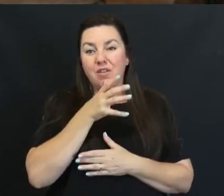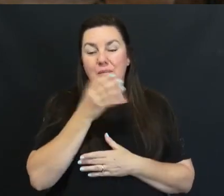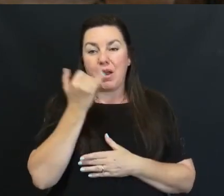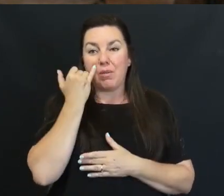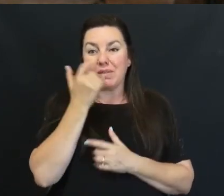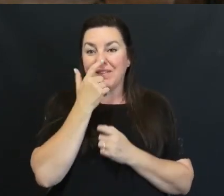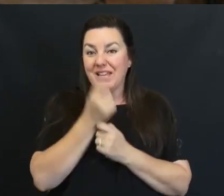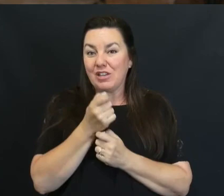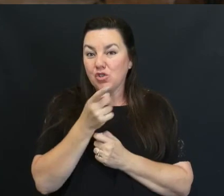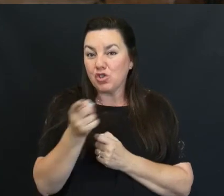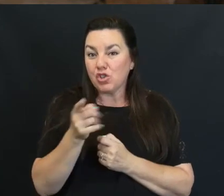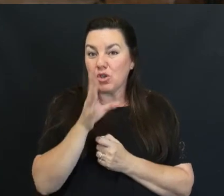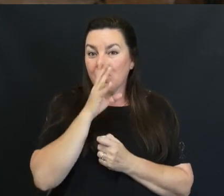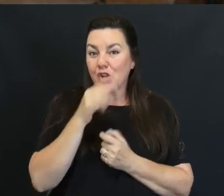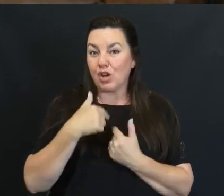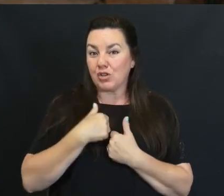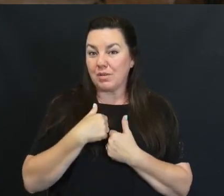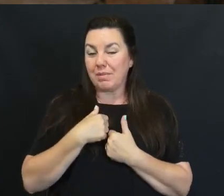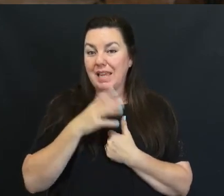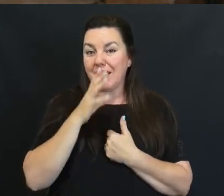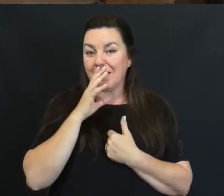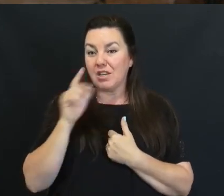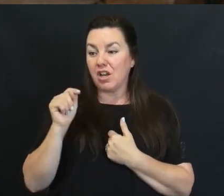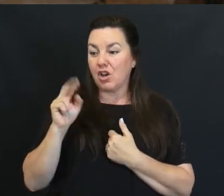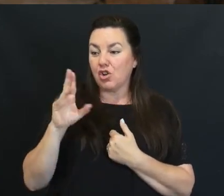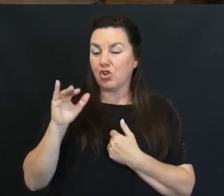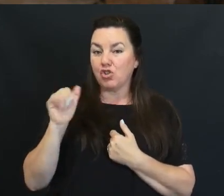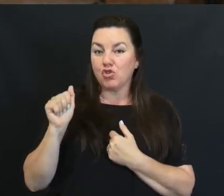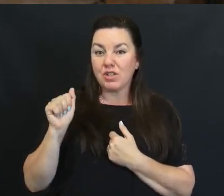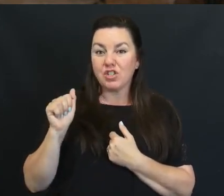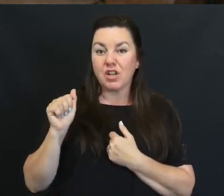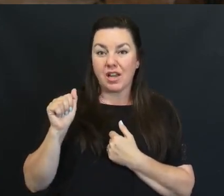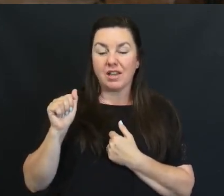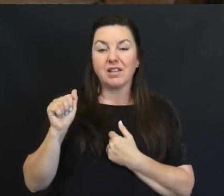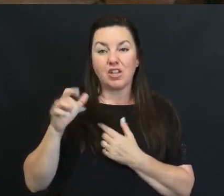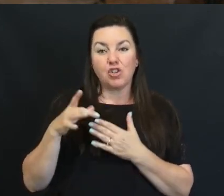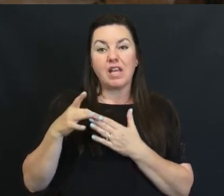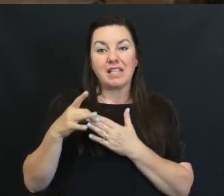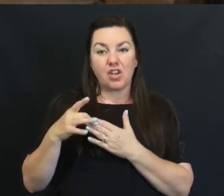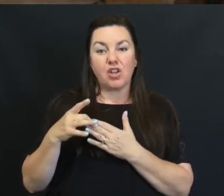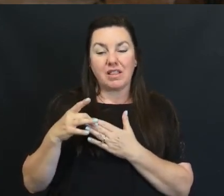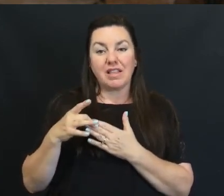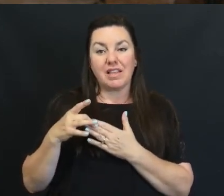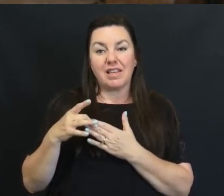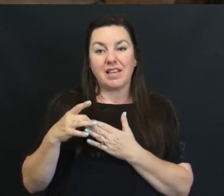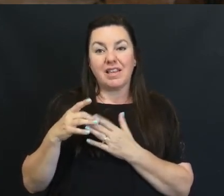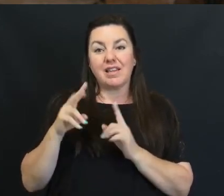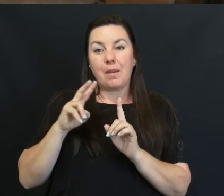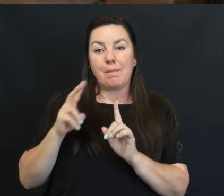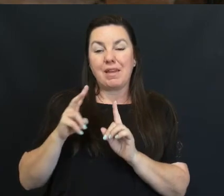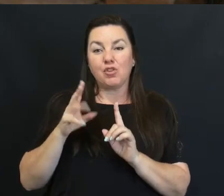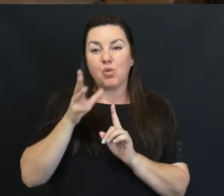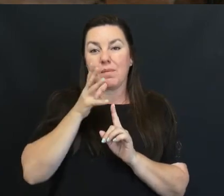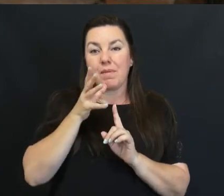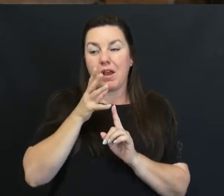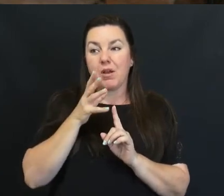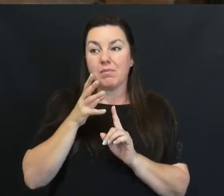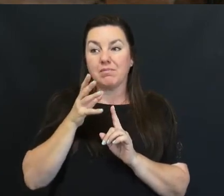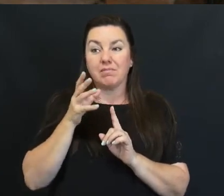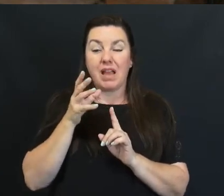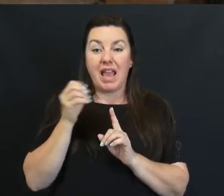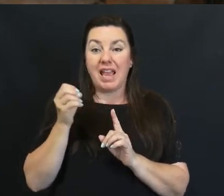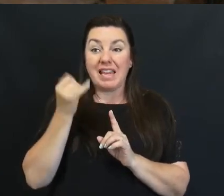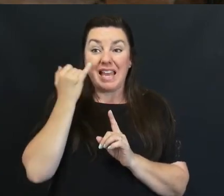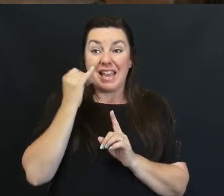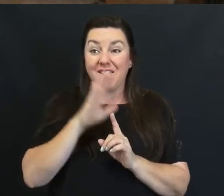Something That Interests You Talk To Me Or Trisha Who's Our Lead Mentor Mom And Then The Fourth Way Is Come If You Are In